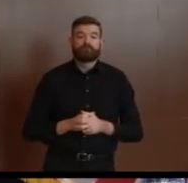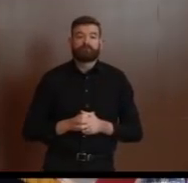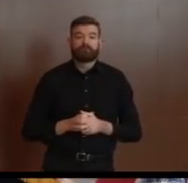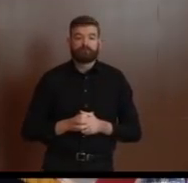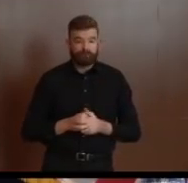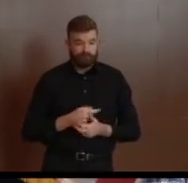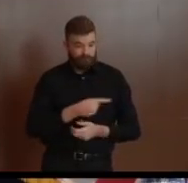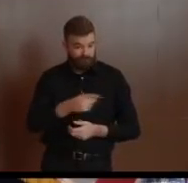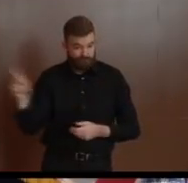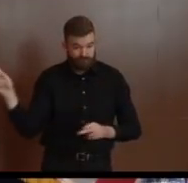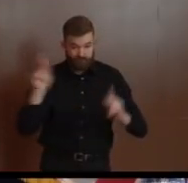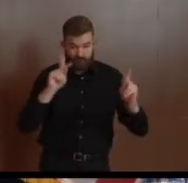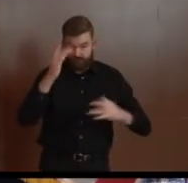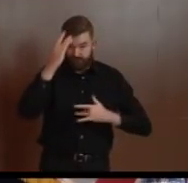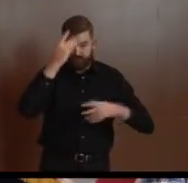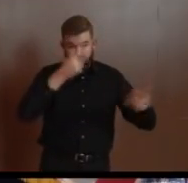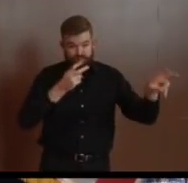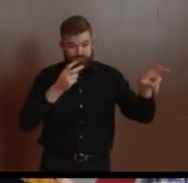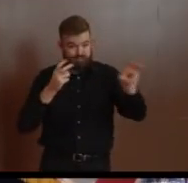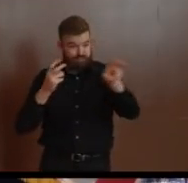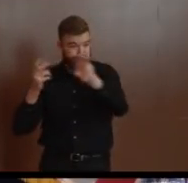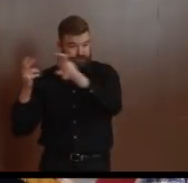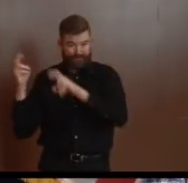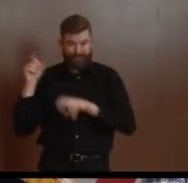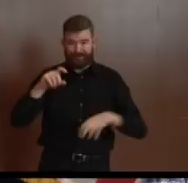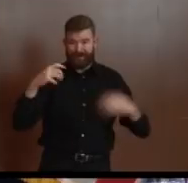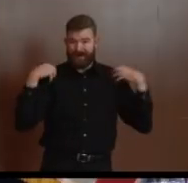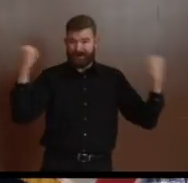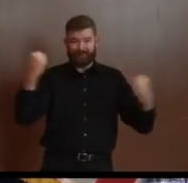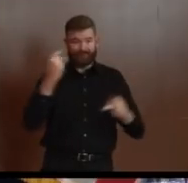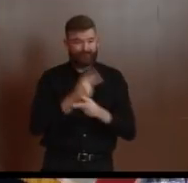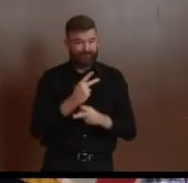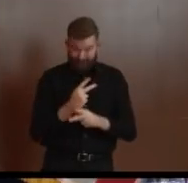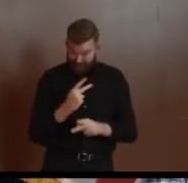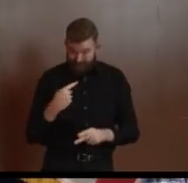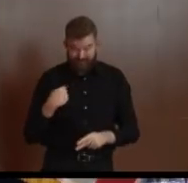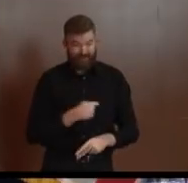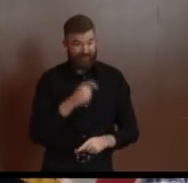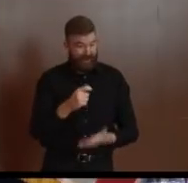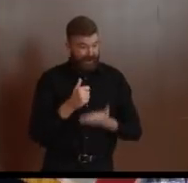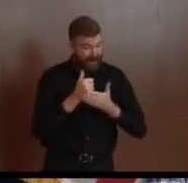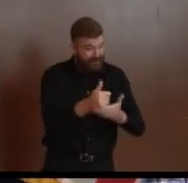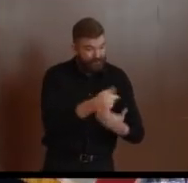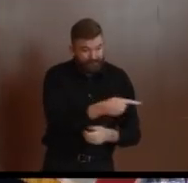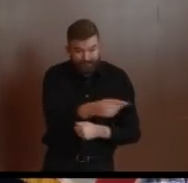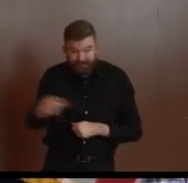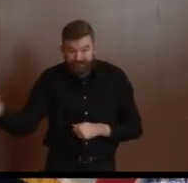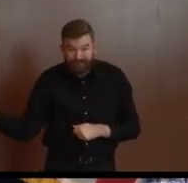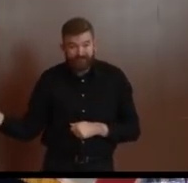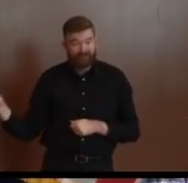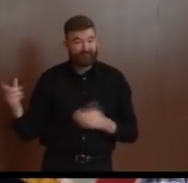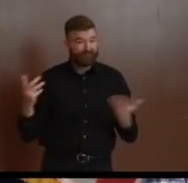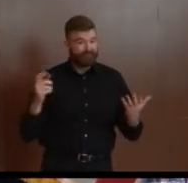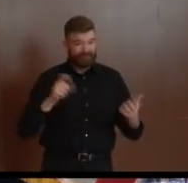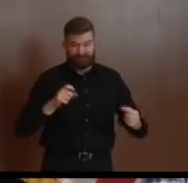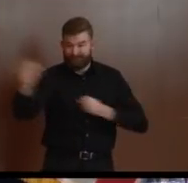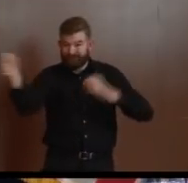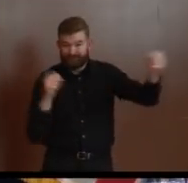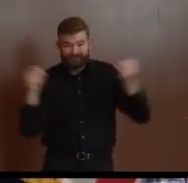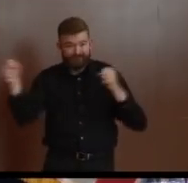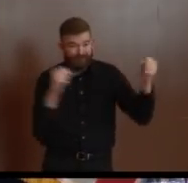with workers who have lost their jobs, with small businesses in particular, businesses of all shapes and sizes that have impacted.